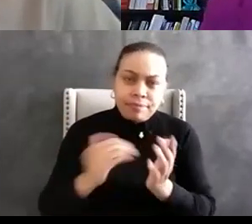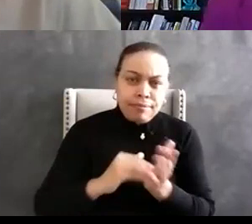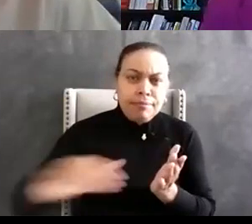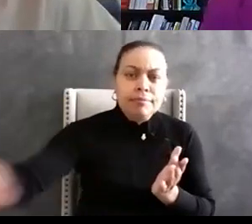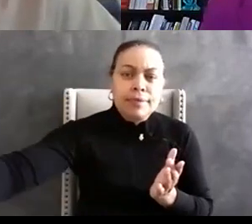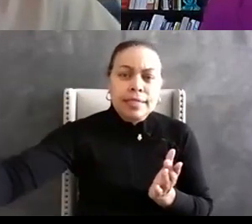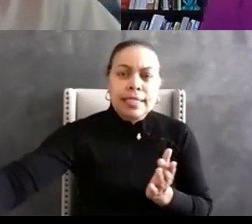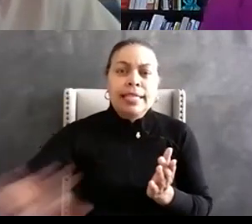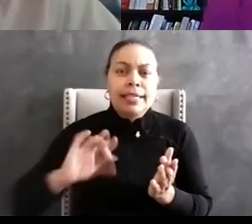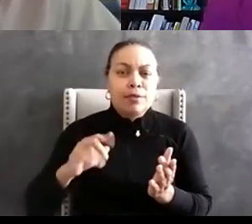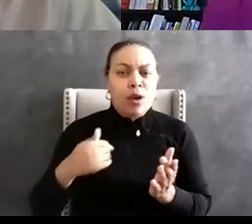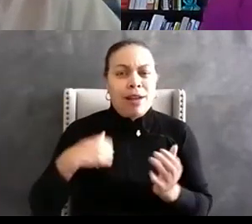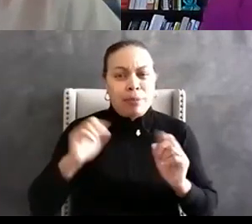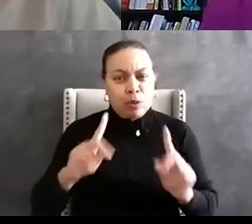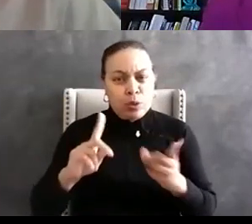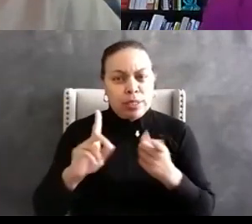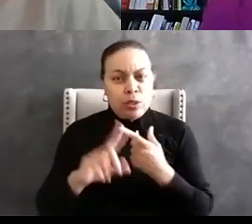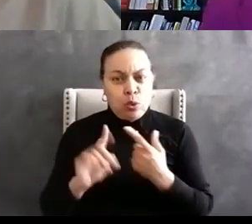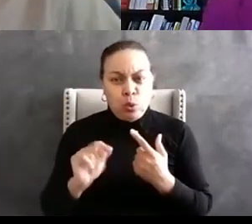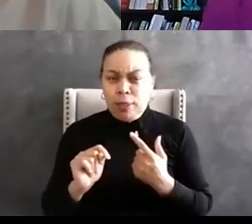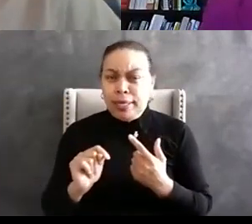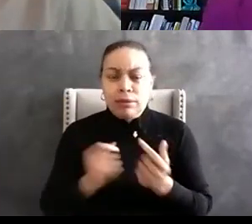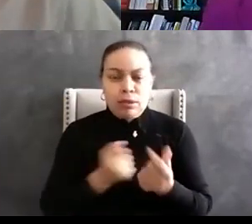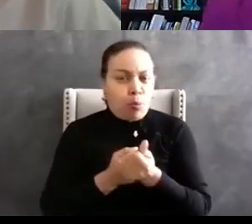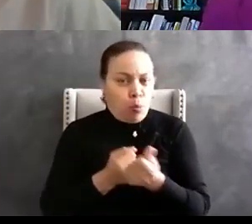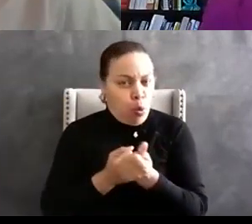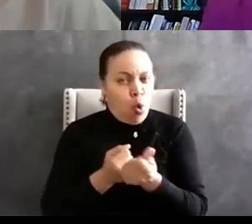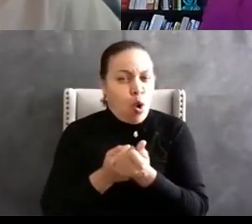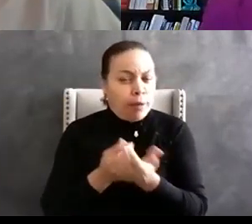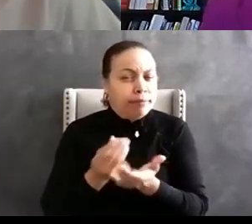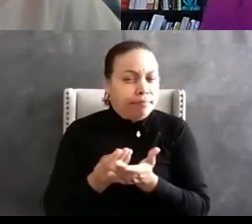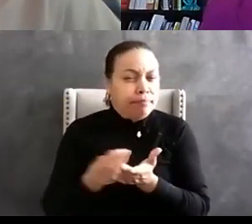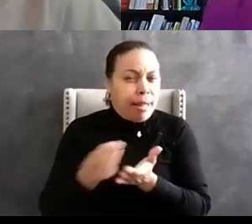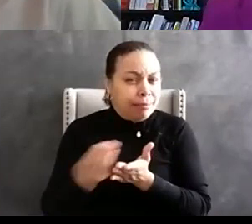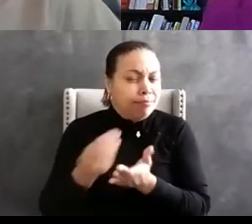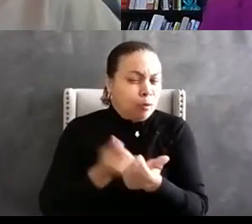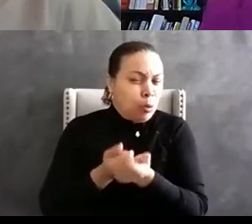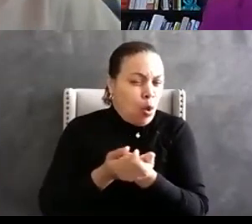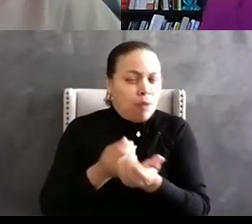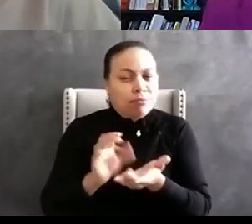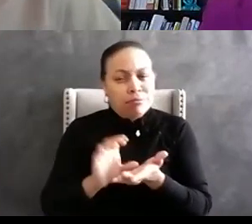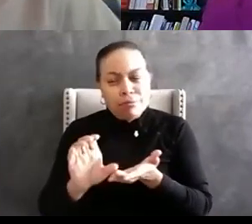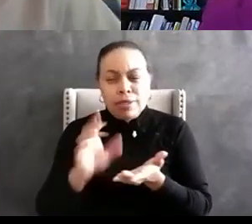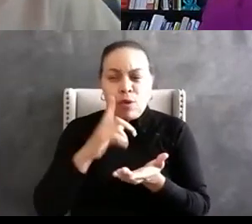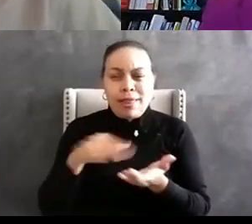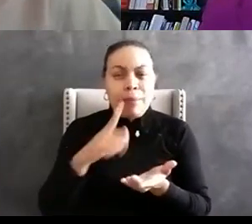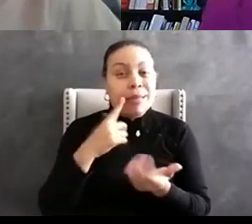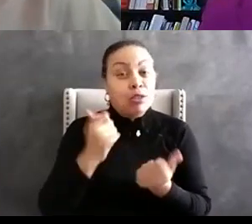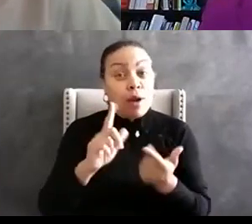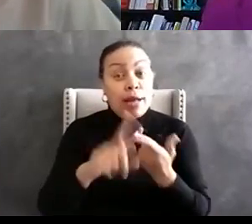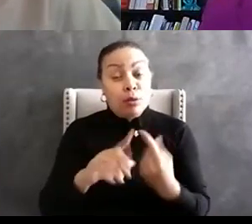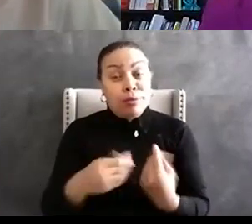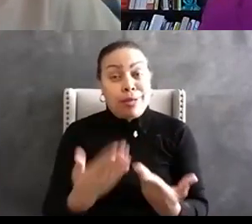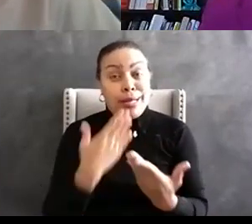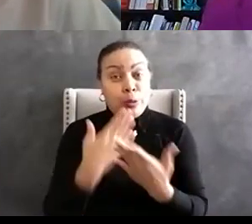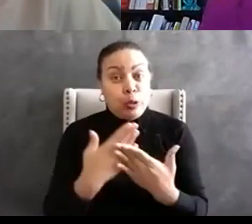please click on the link and support them uh because again they're they're out here trying to provide some really timely topics and some solutions so with that uh